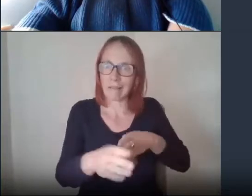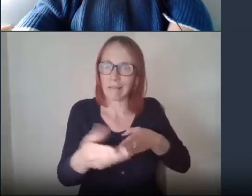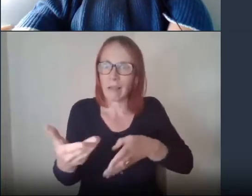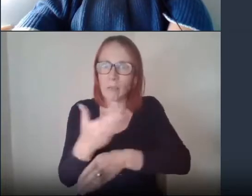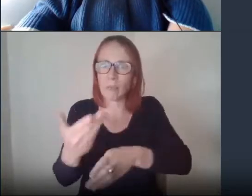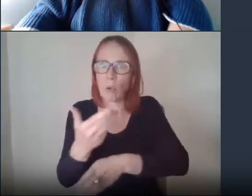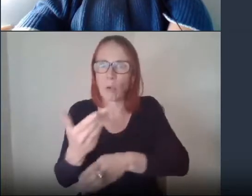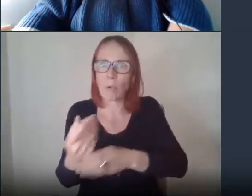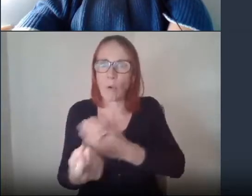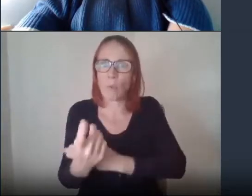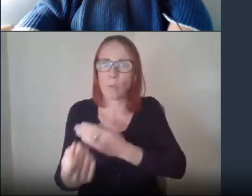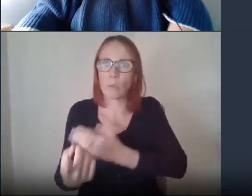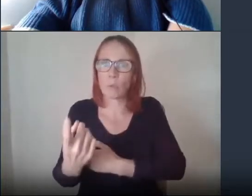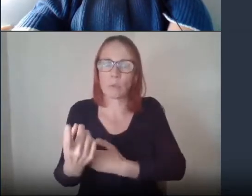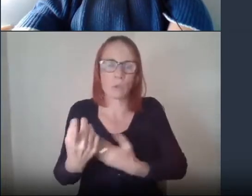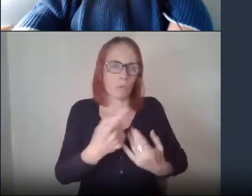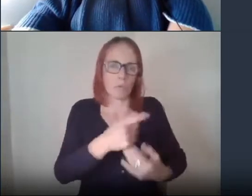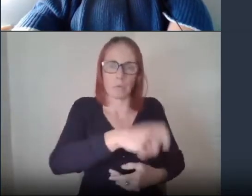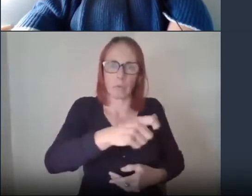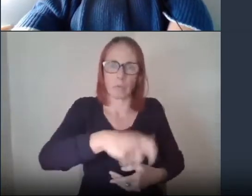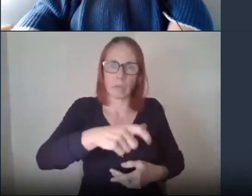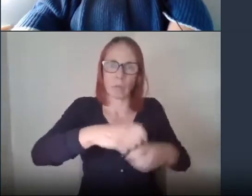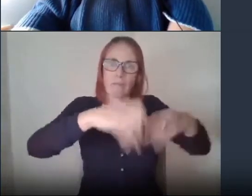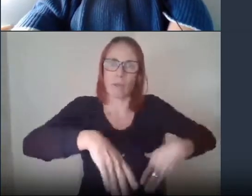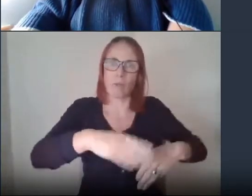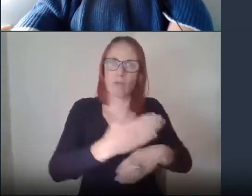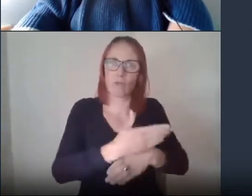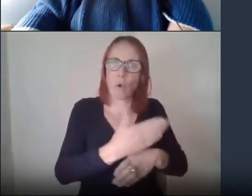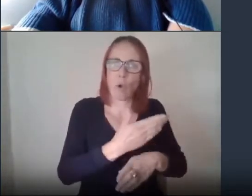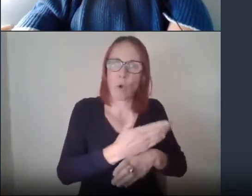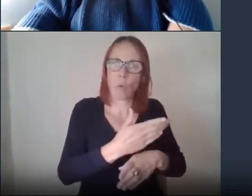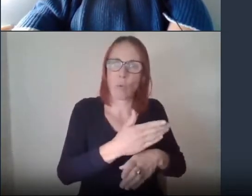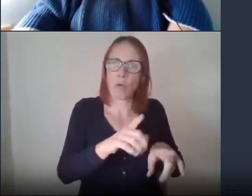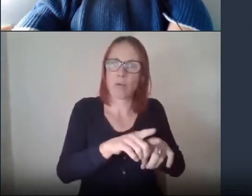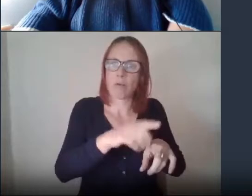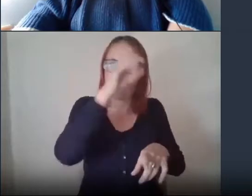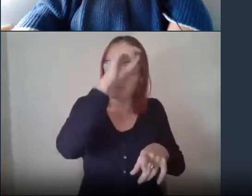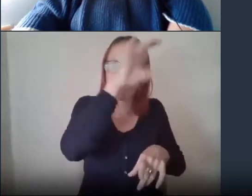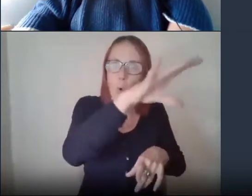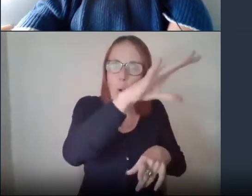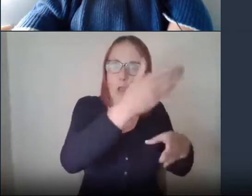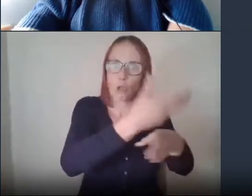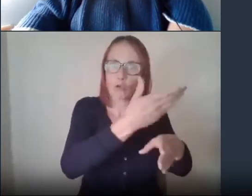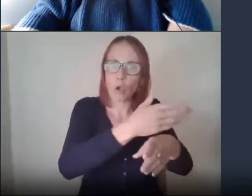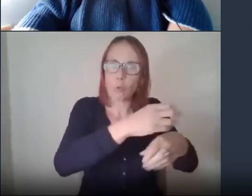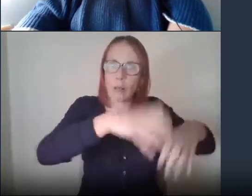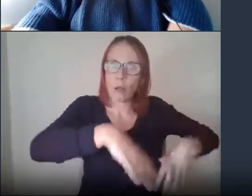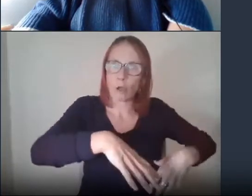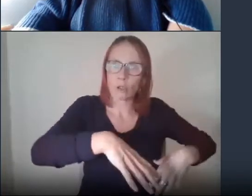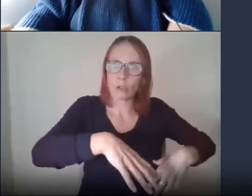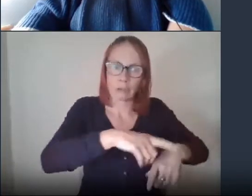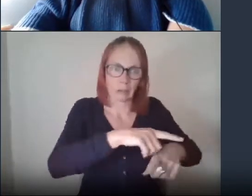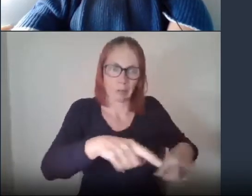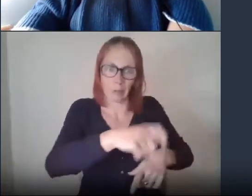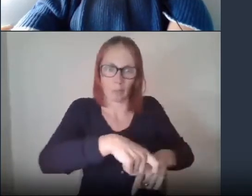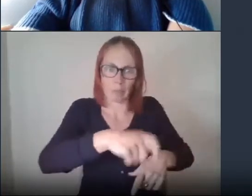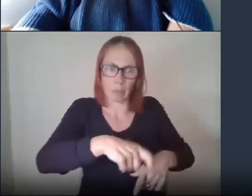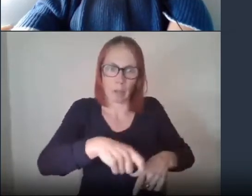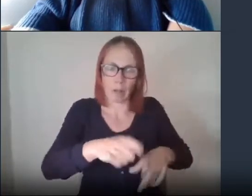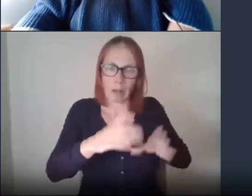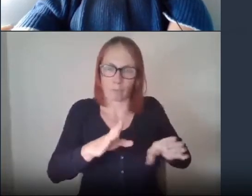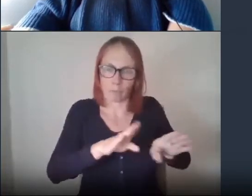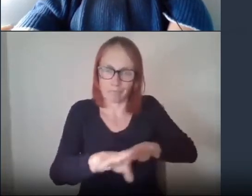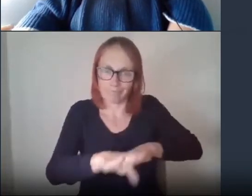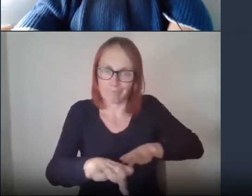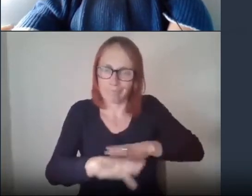those that lost their jobs within the coal mining industry within the area there's many people know but at one point there